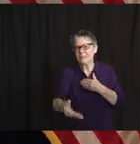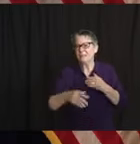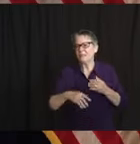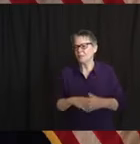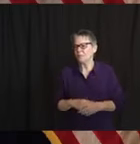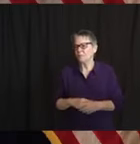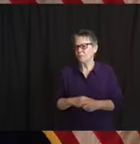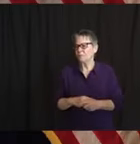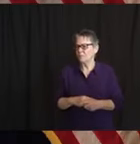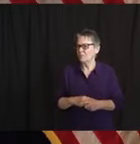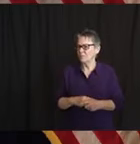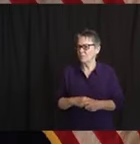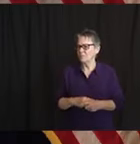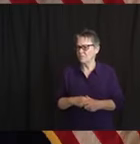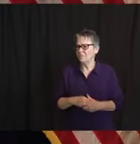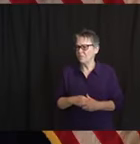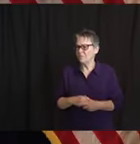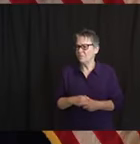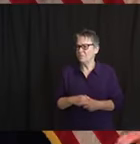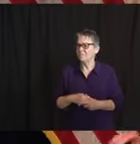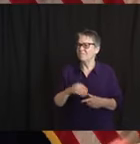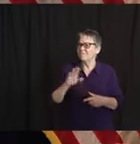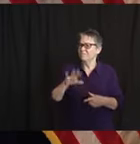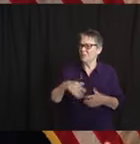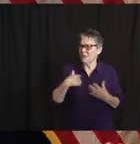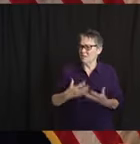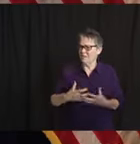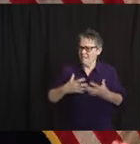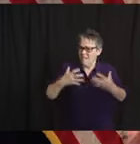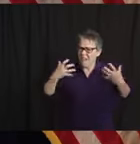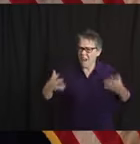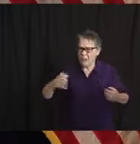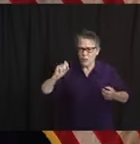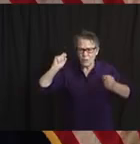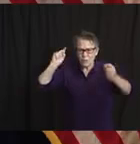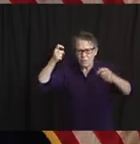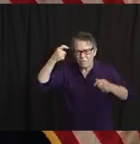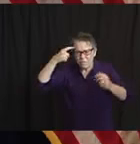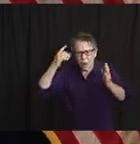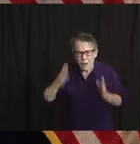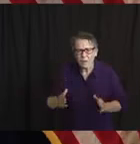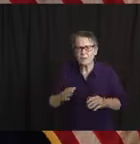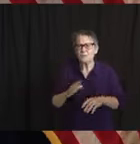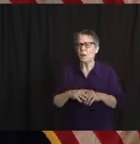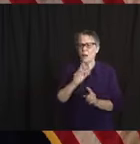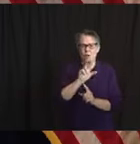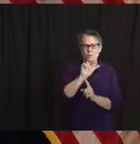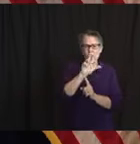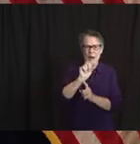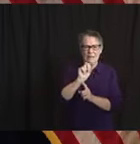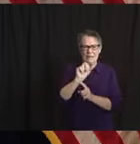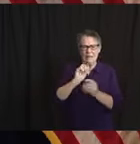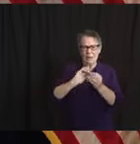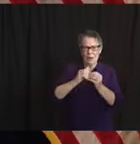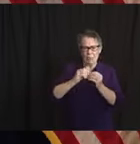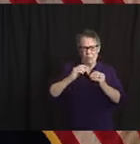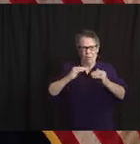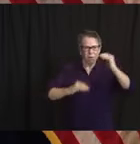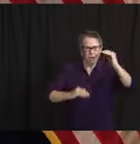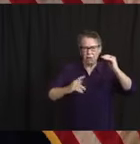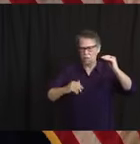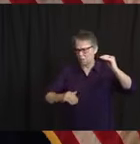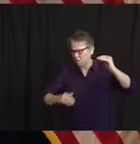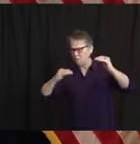But a big chunk of that that is going to continue to be an OEM-led effort is to keep our capacities. So